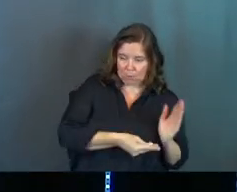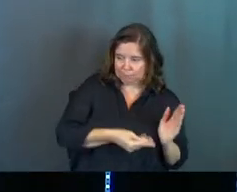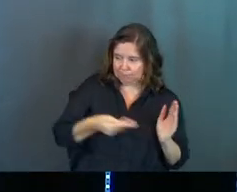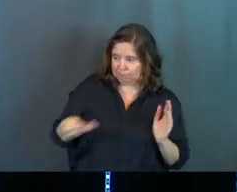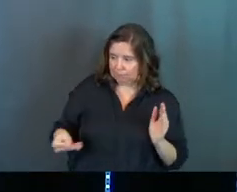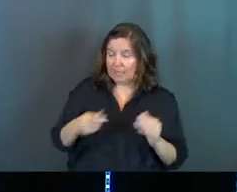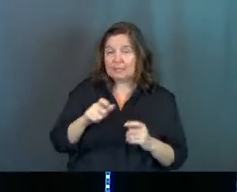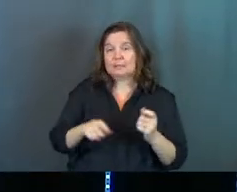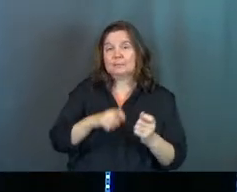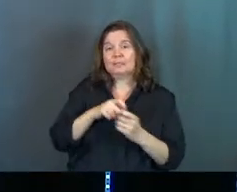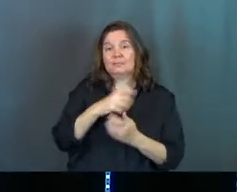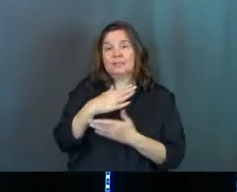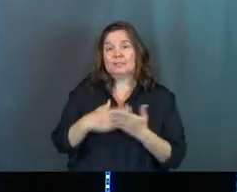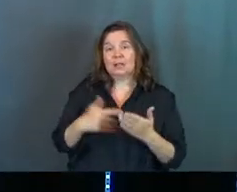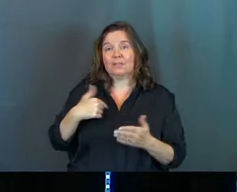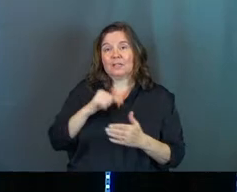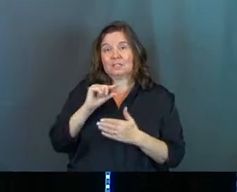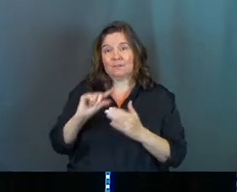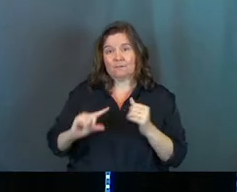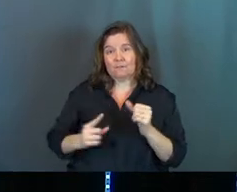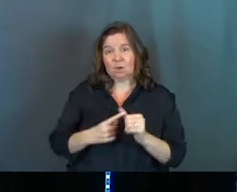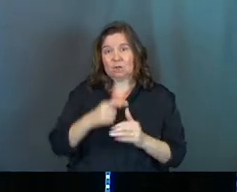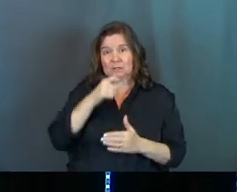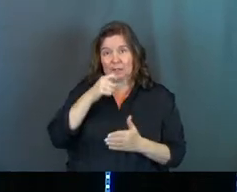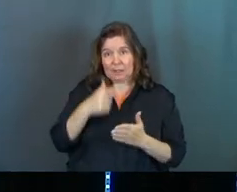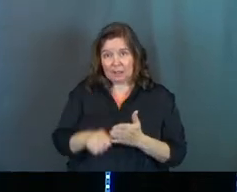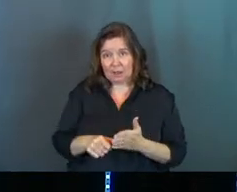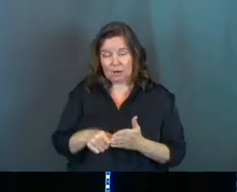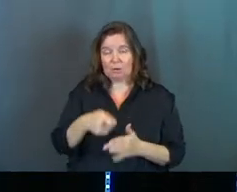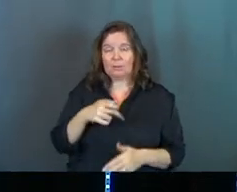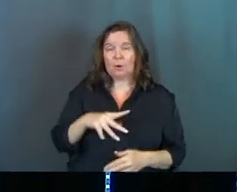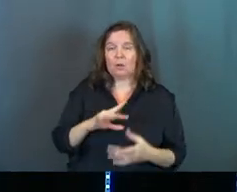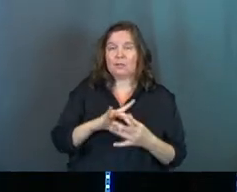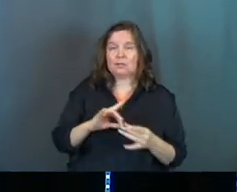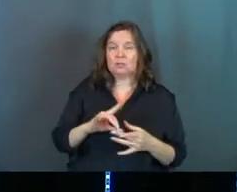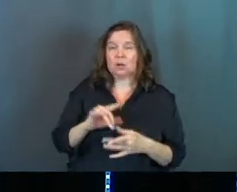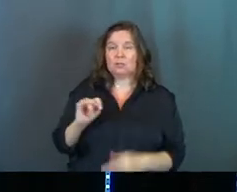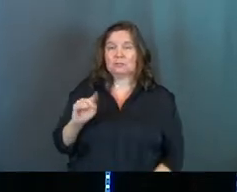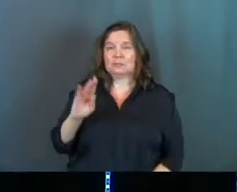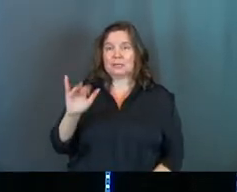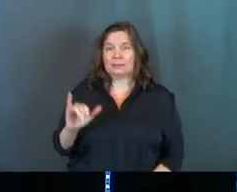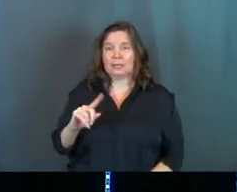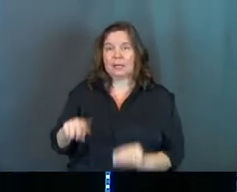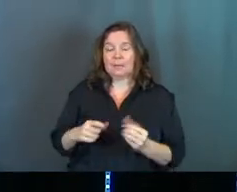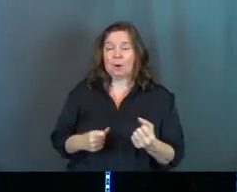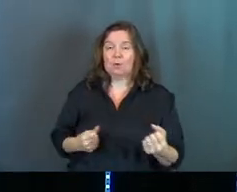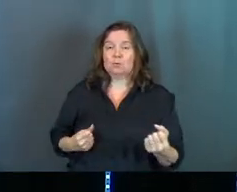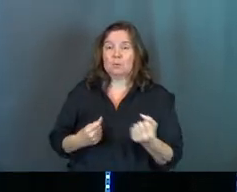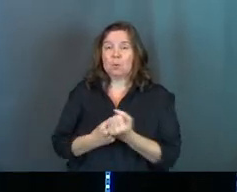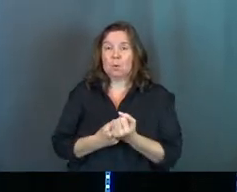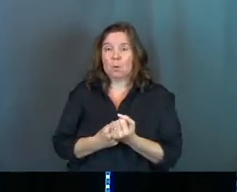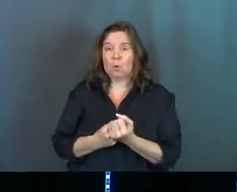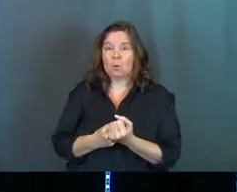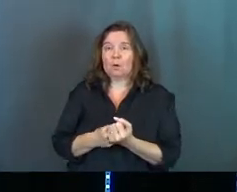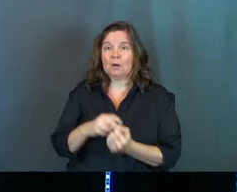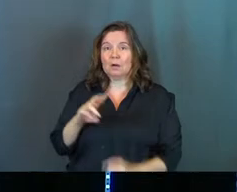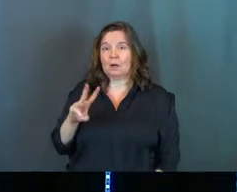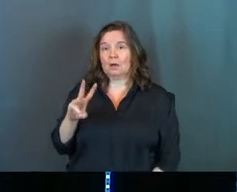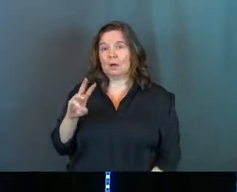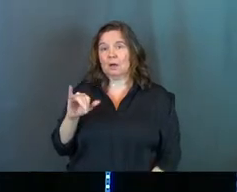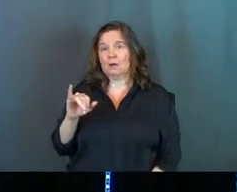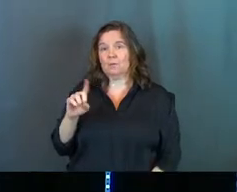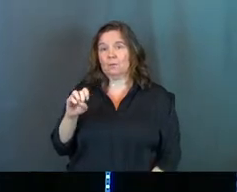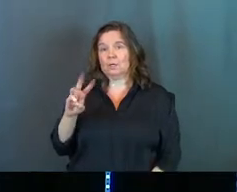And in the specific section of this first letter, Paul is actually talking to Timothy about the support of widows,